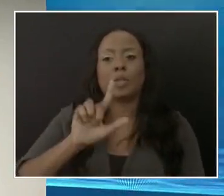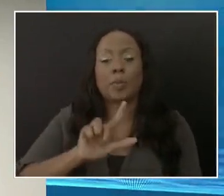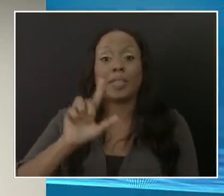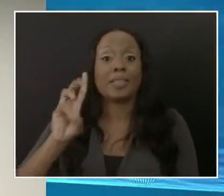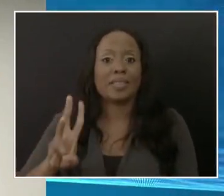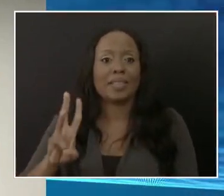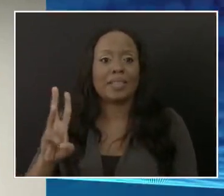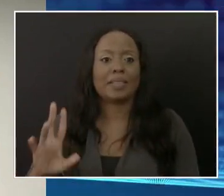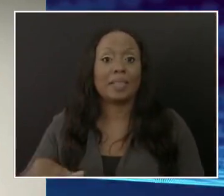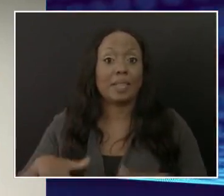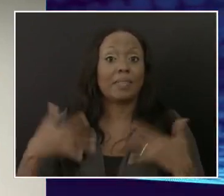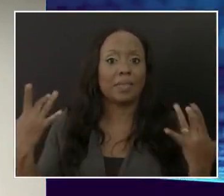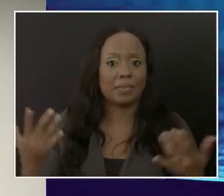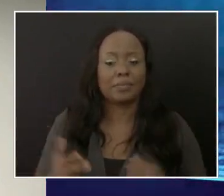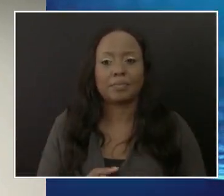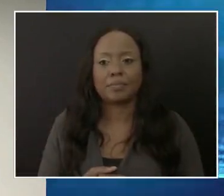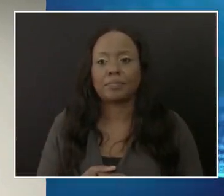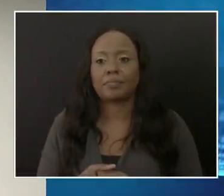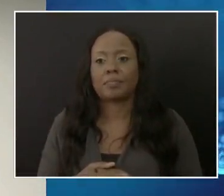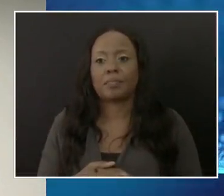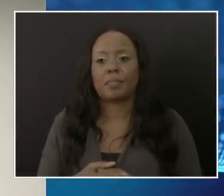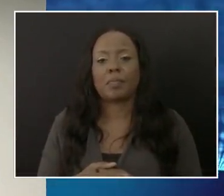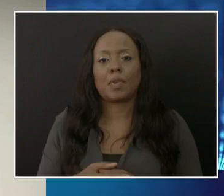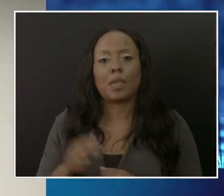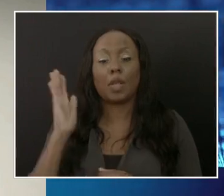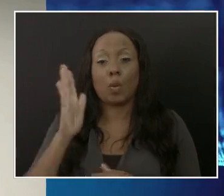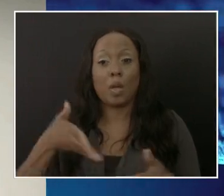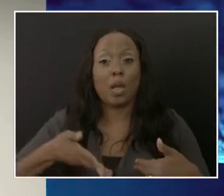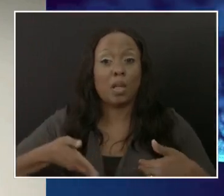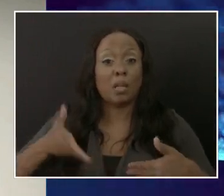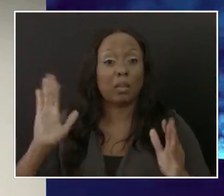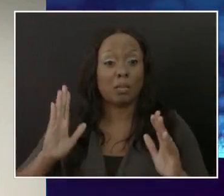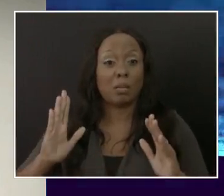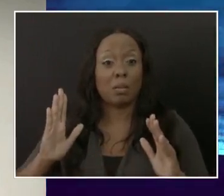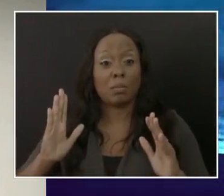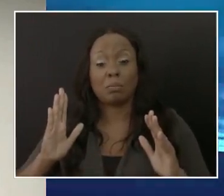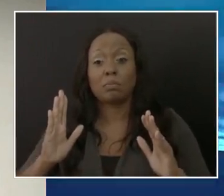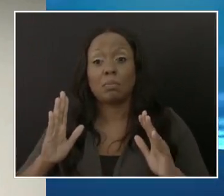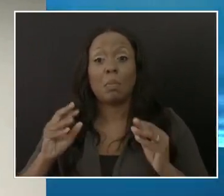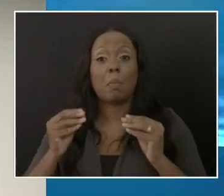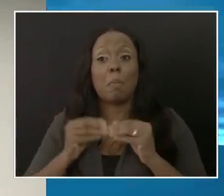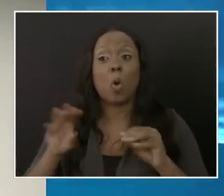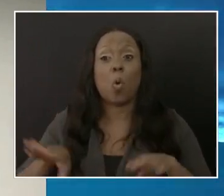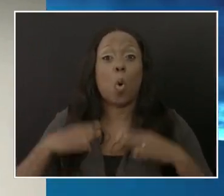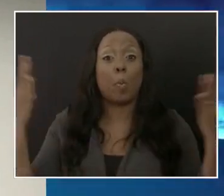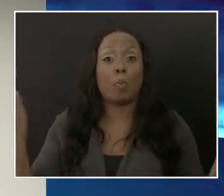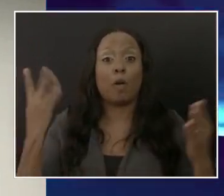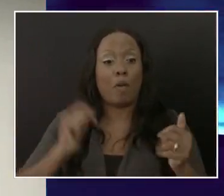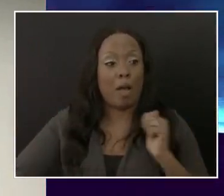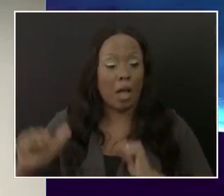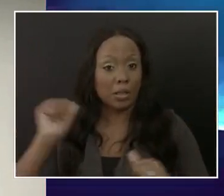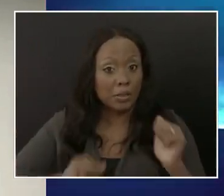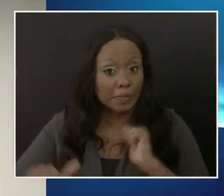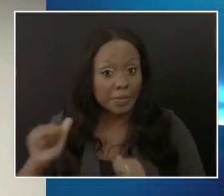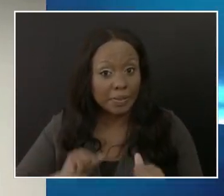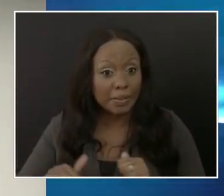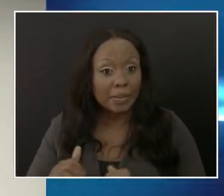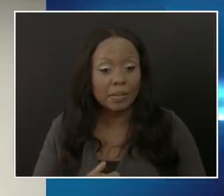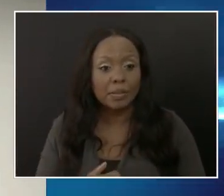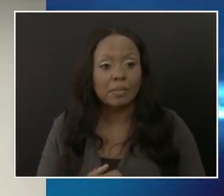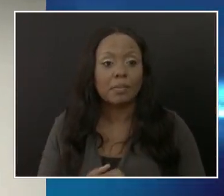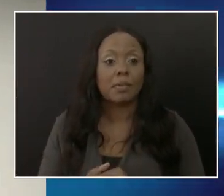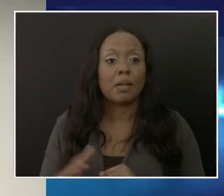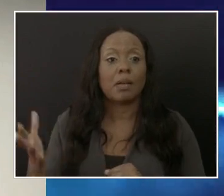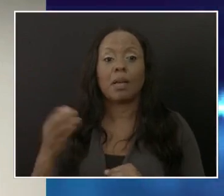monitoring unit looking at lifting any restrictions to allow for events anytime soon? And if so, what